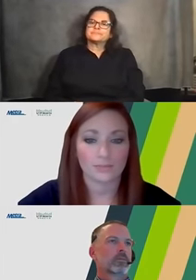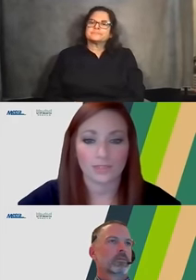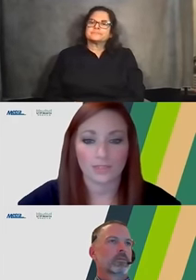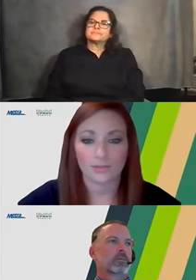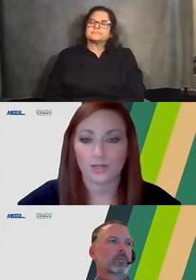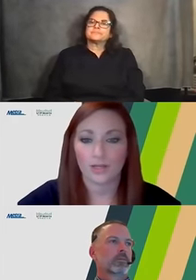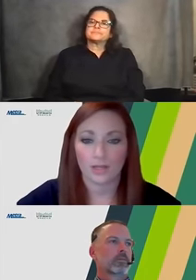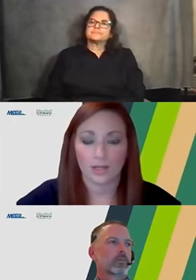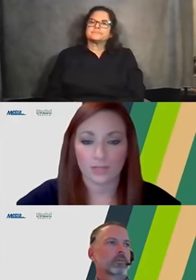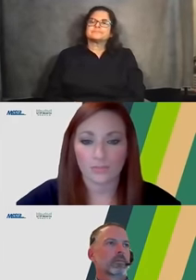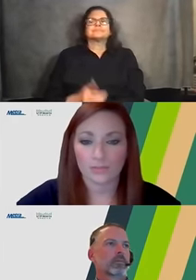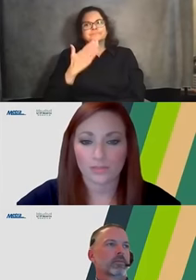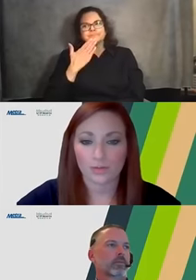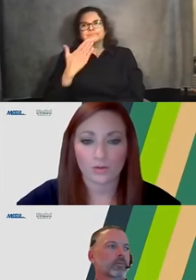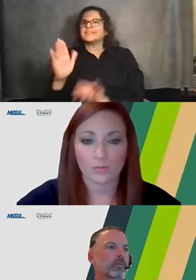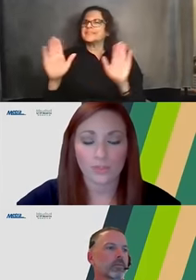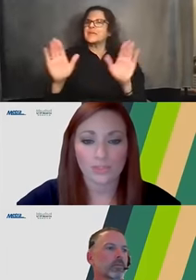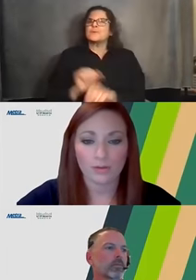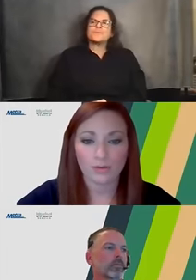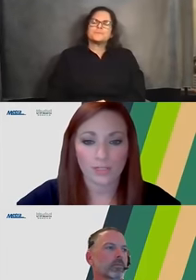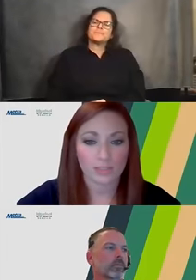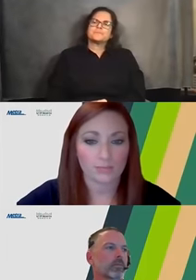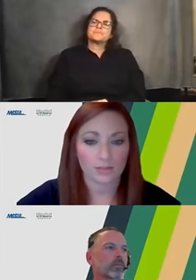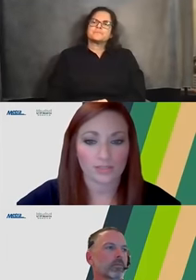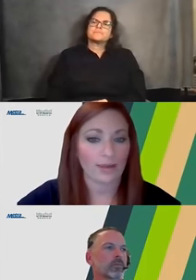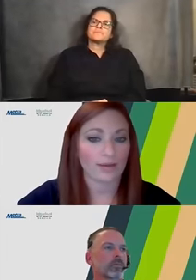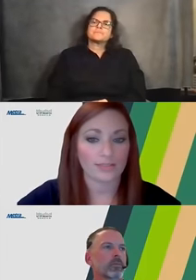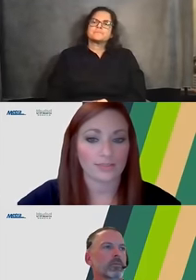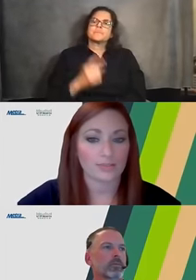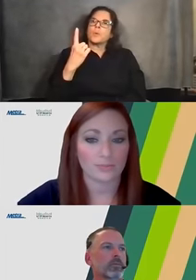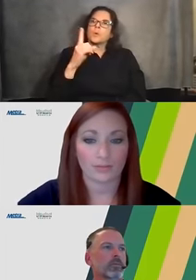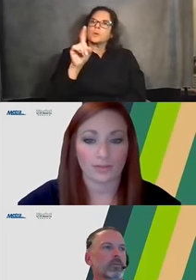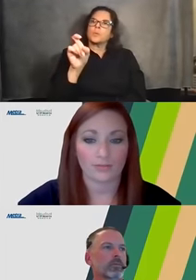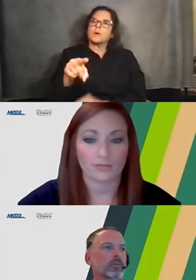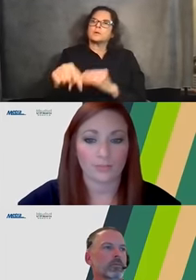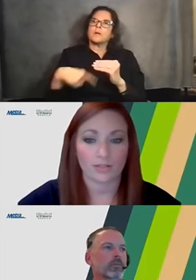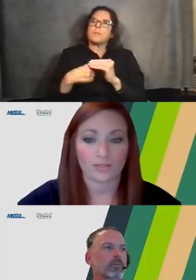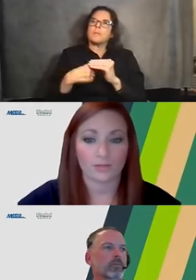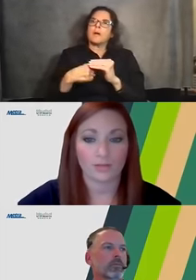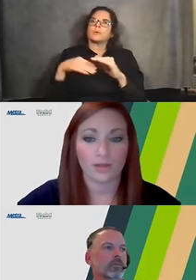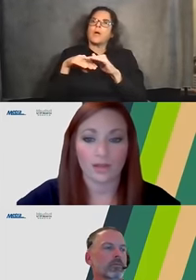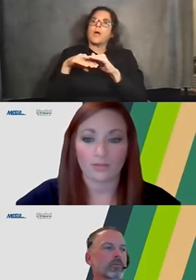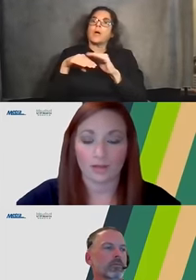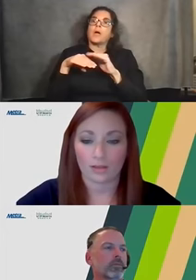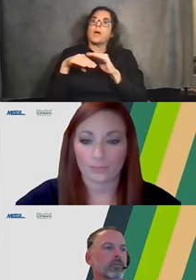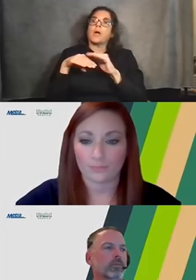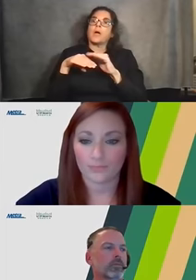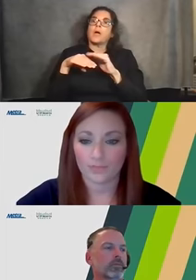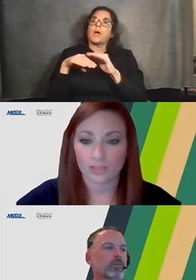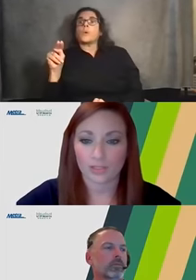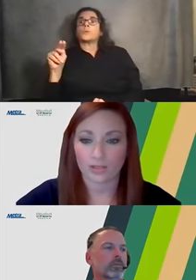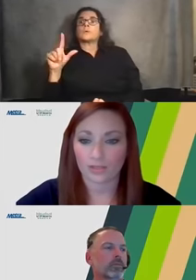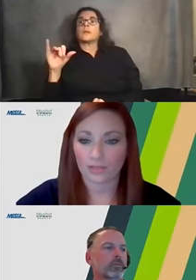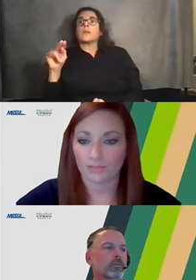Awesome. Awesome. you. So we do have a question regards to access to the brown line from Roscoe